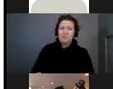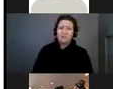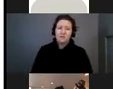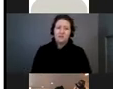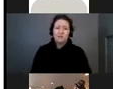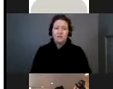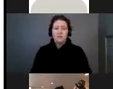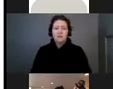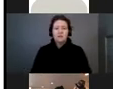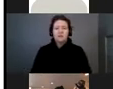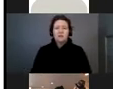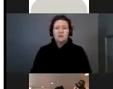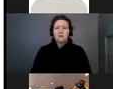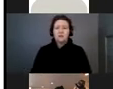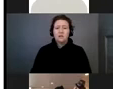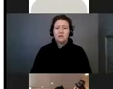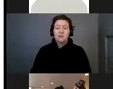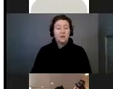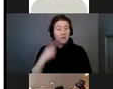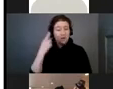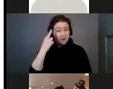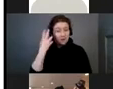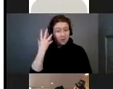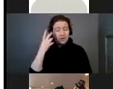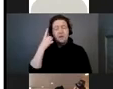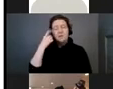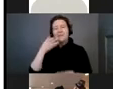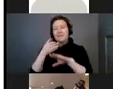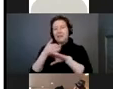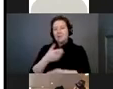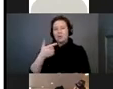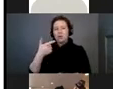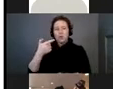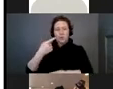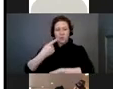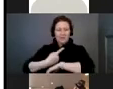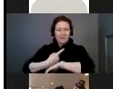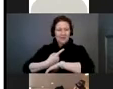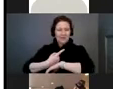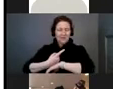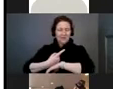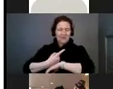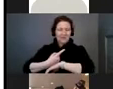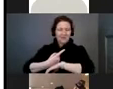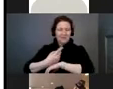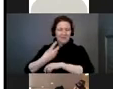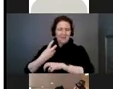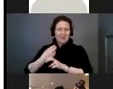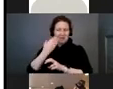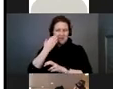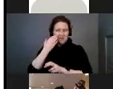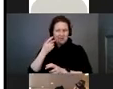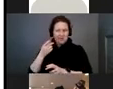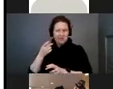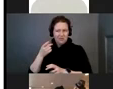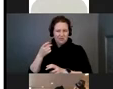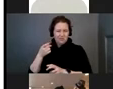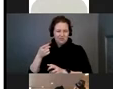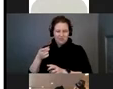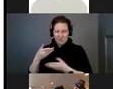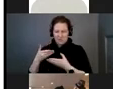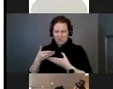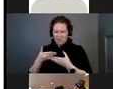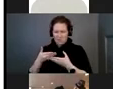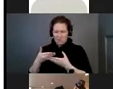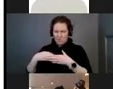And that's because after that point, it's very hard to know, was the infant born with CMV or did they just